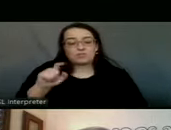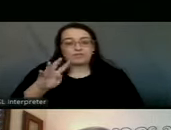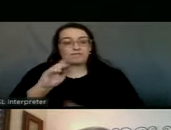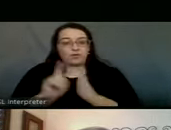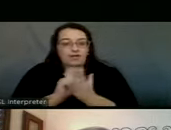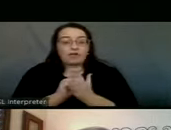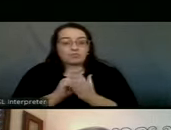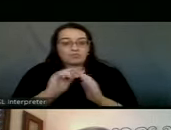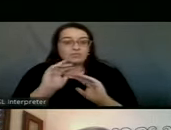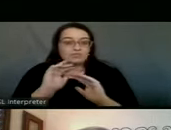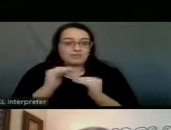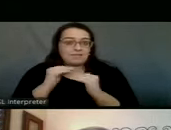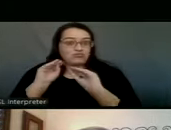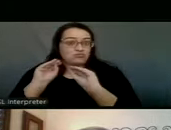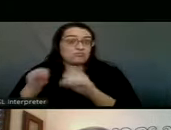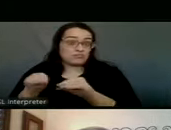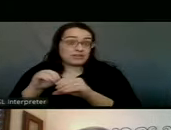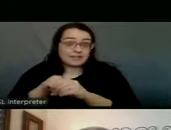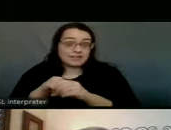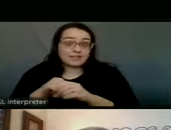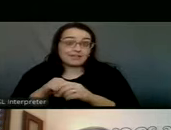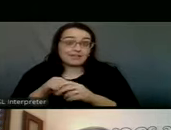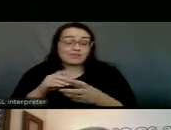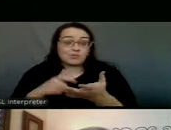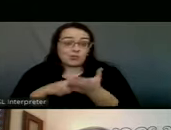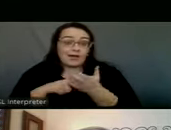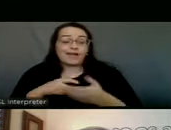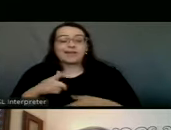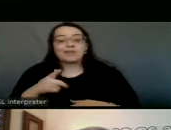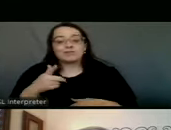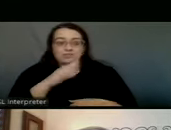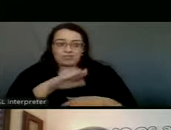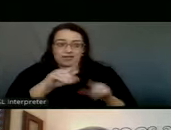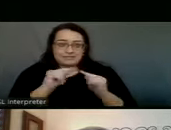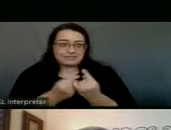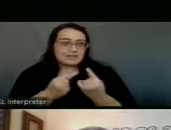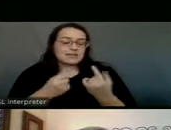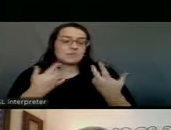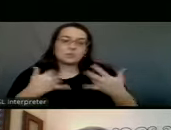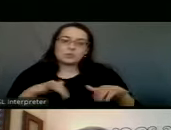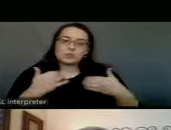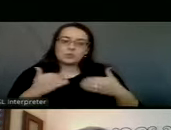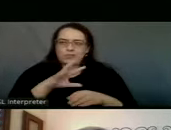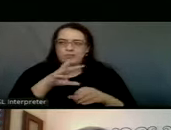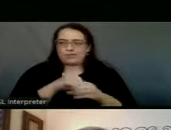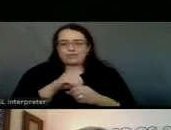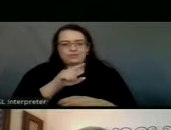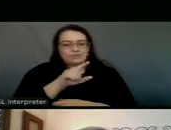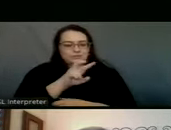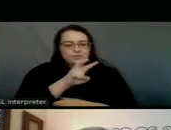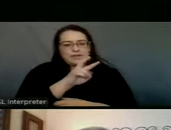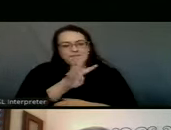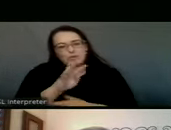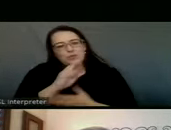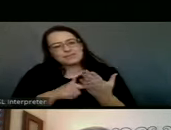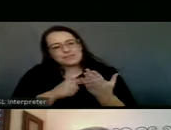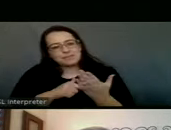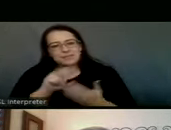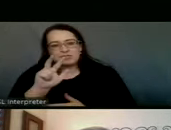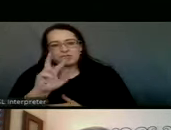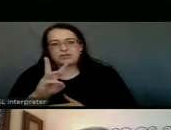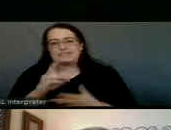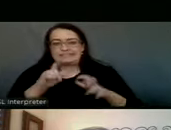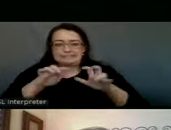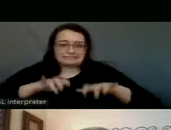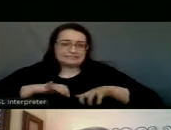up with it. So they're getting everything entered usually within 24, sometimes 36 hours.